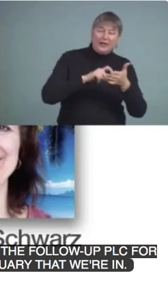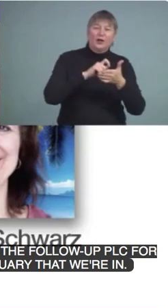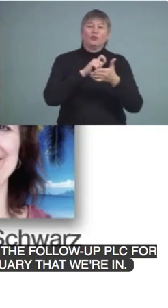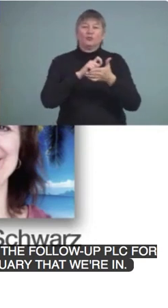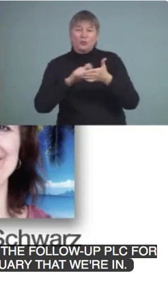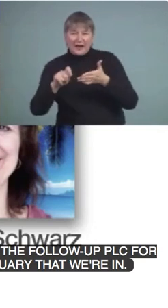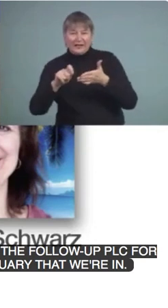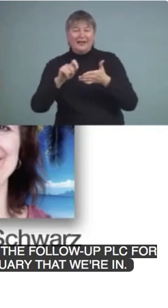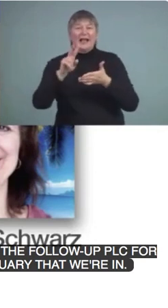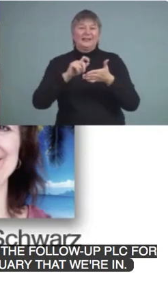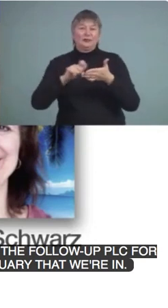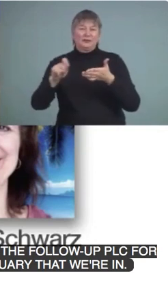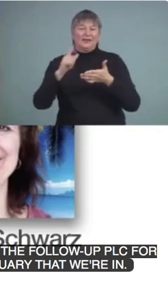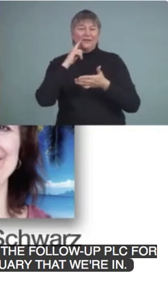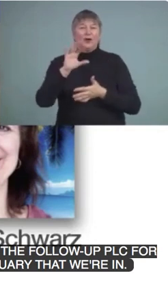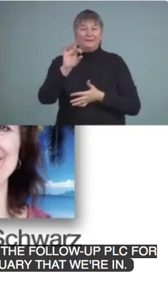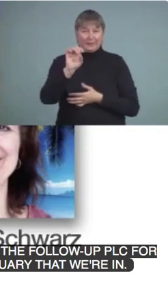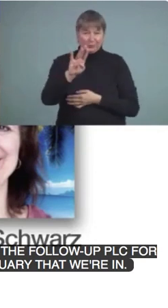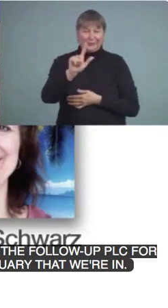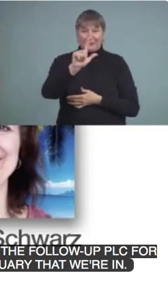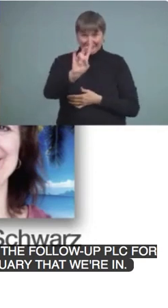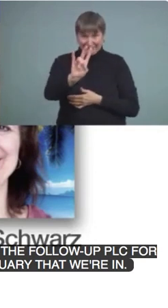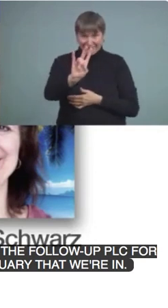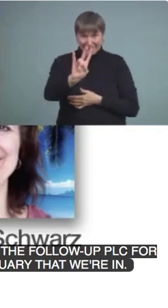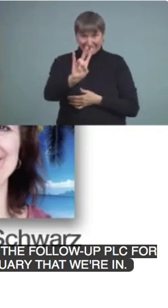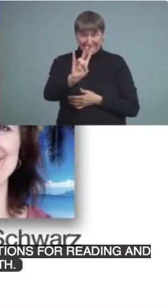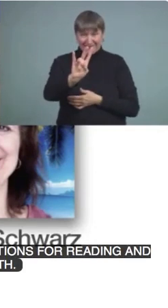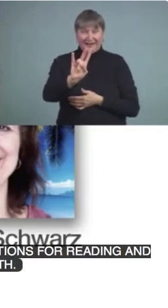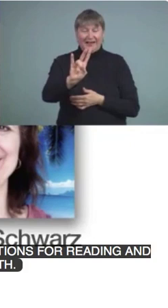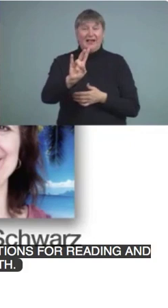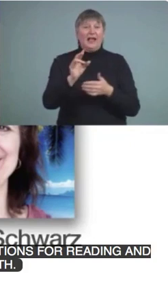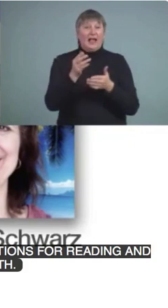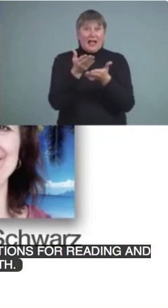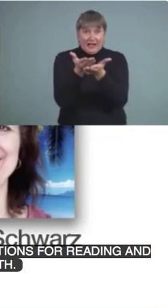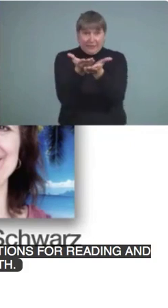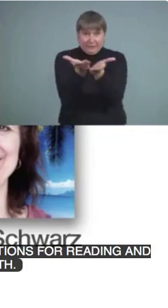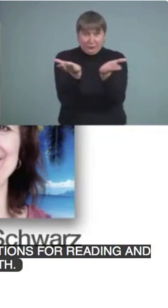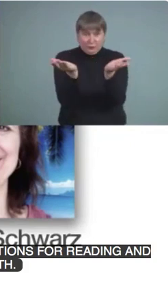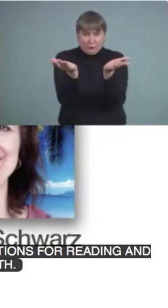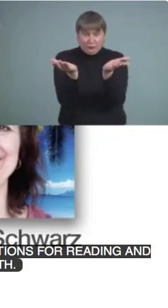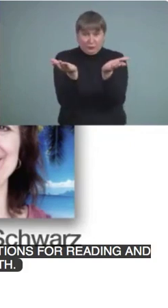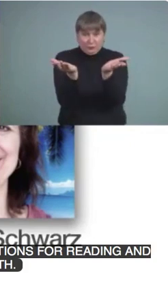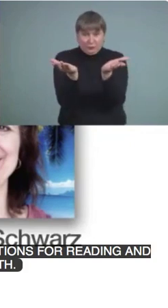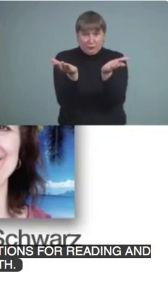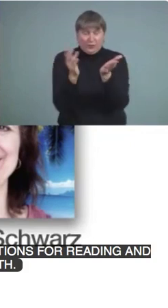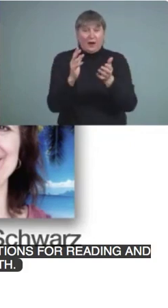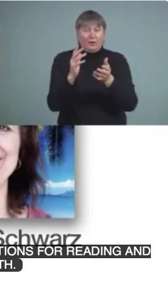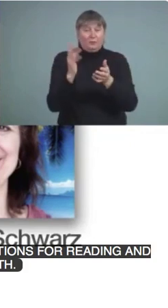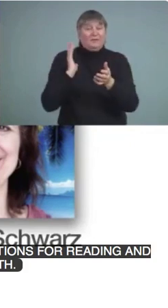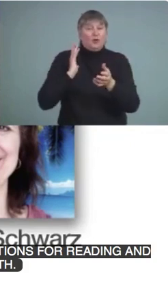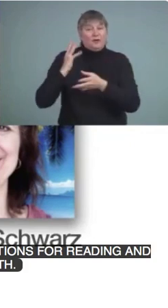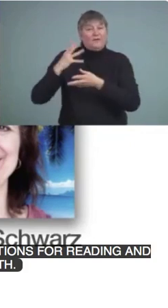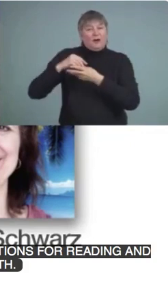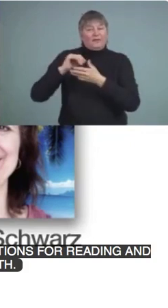27th. And if you, if you were part of her